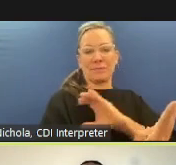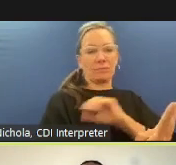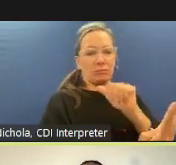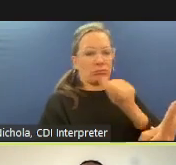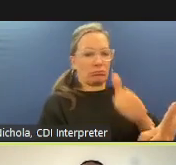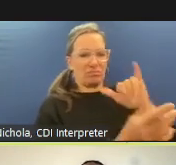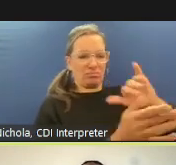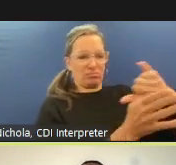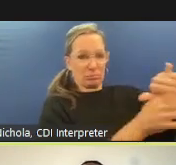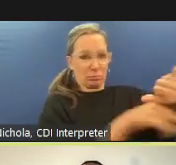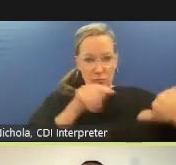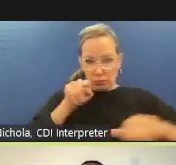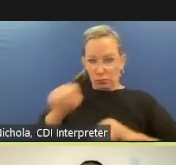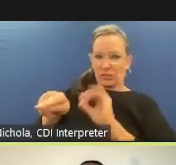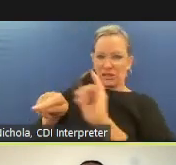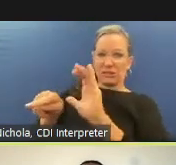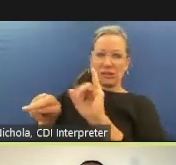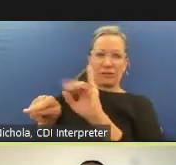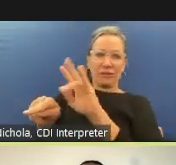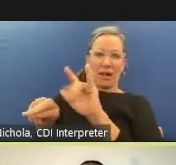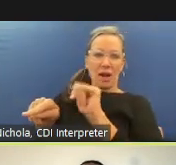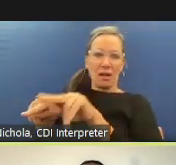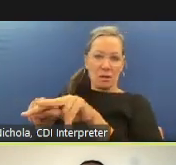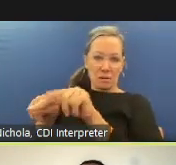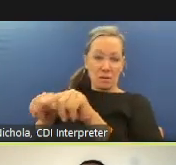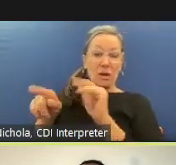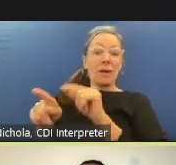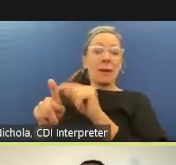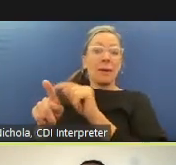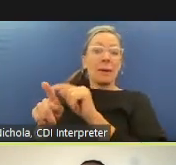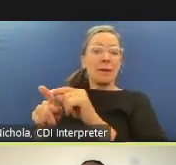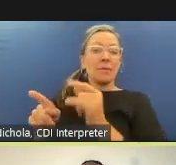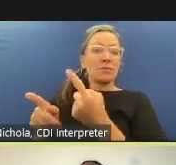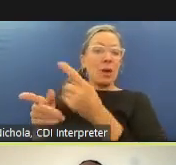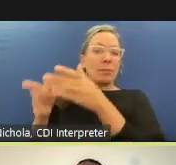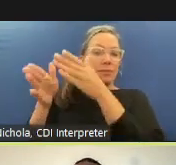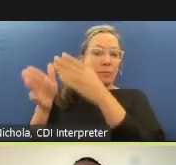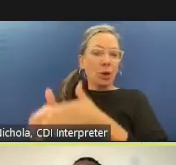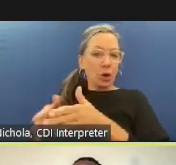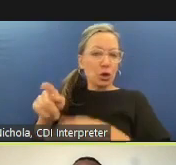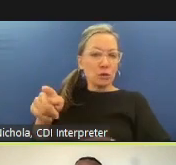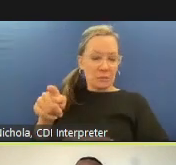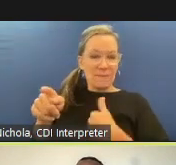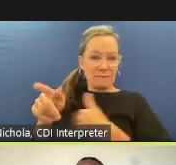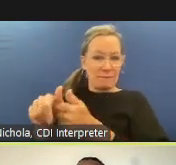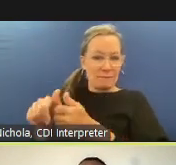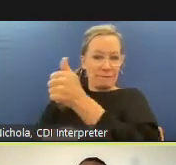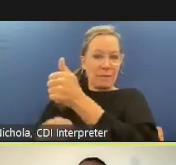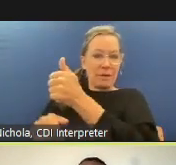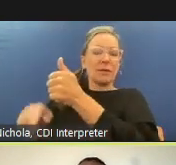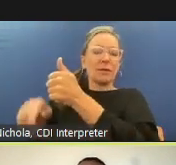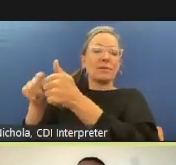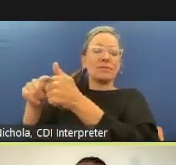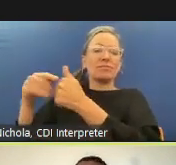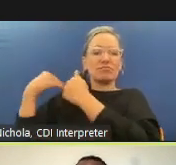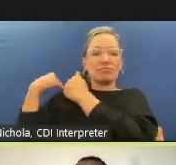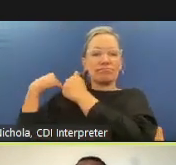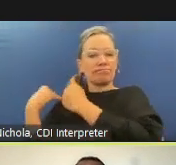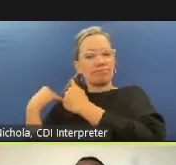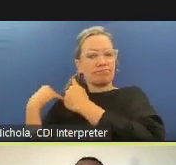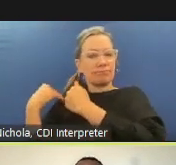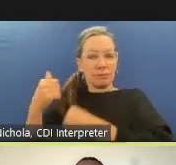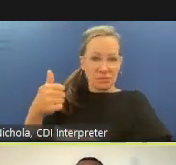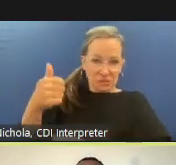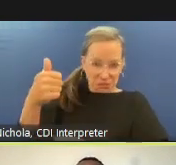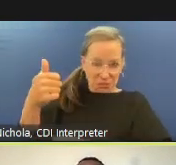designates one person to serve as chair of the board and that chair has the ability and will